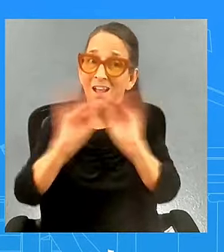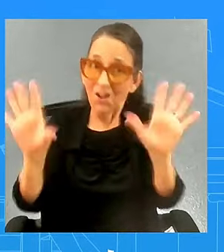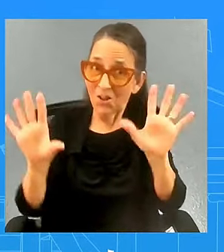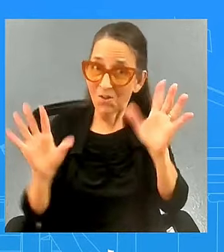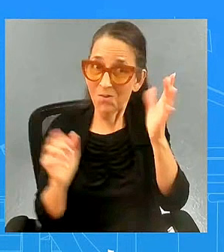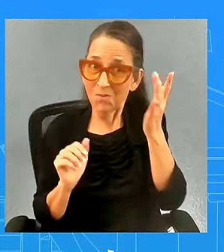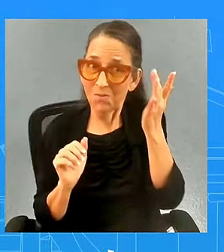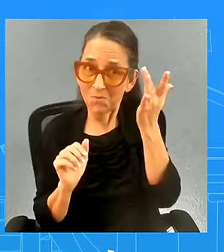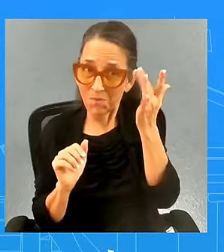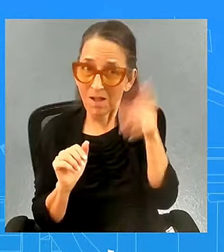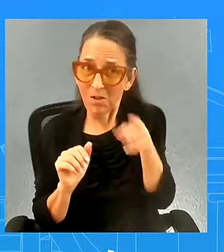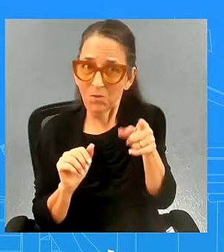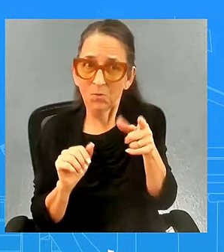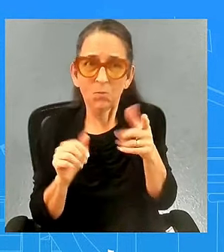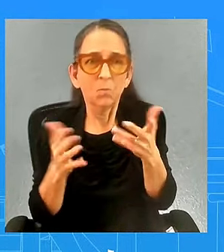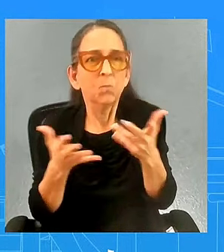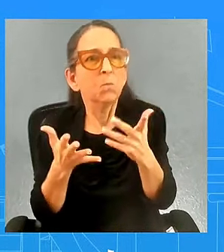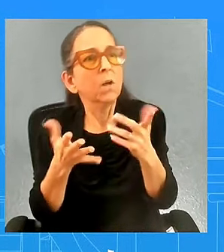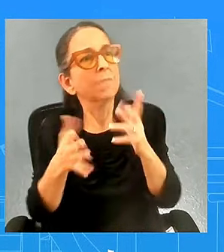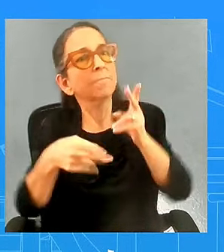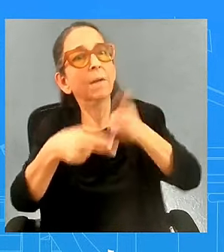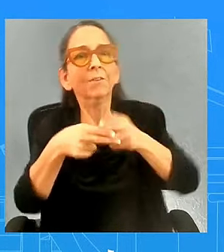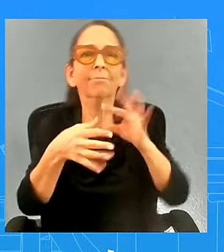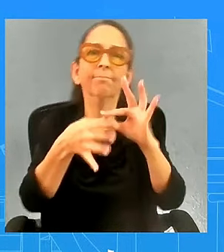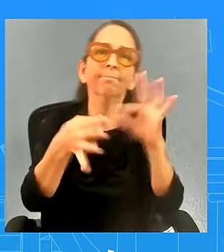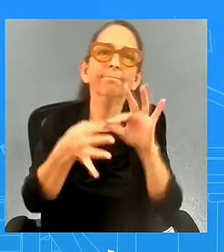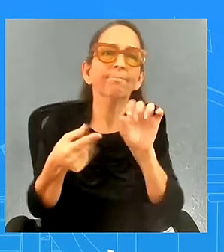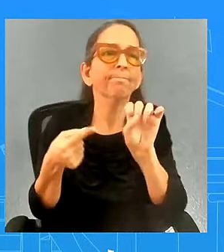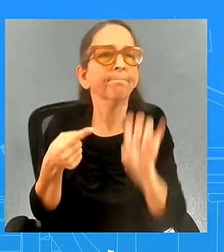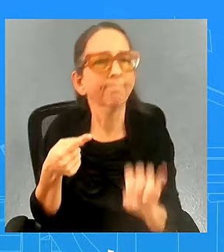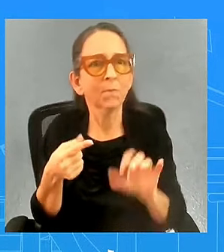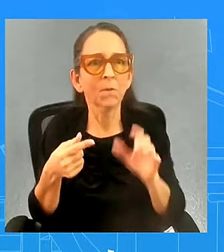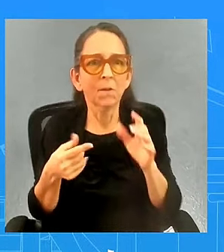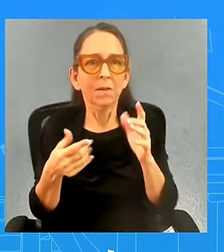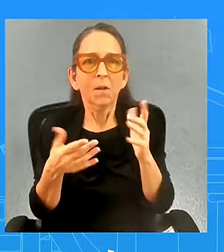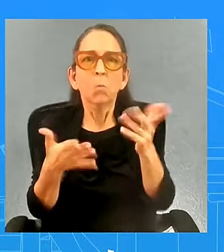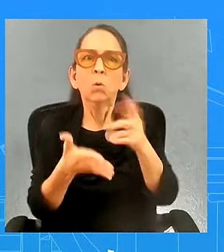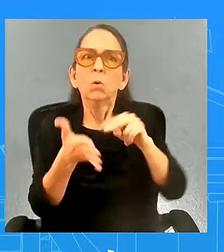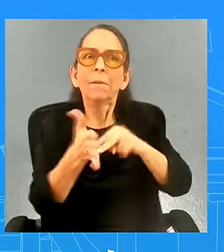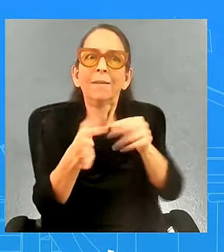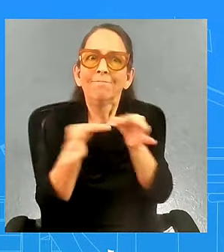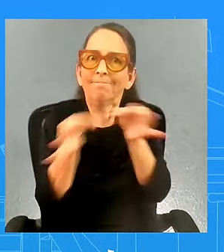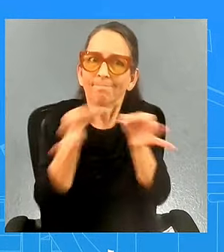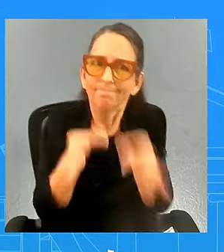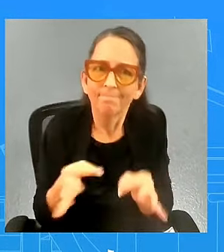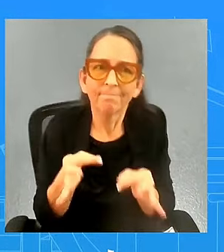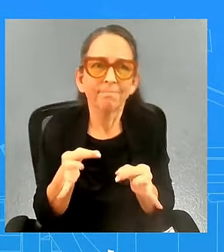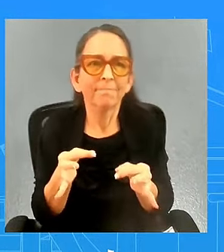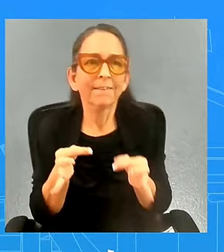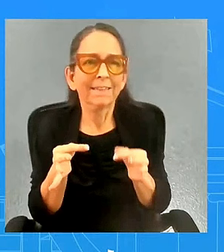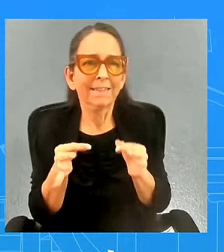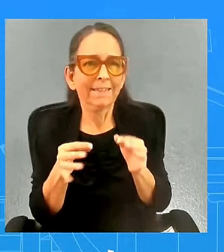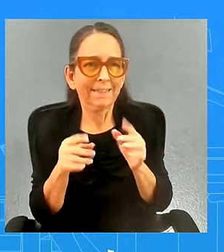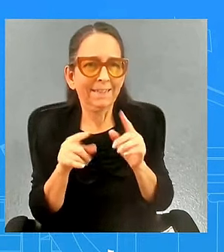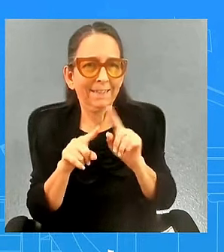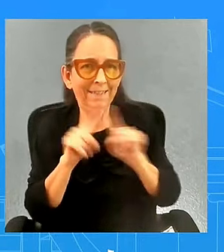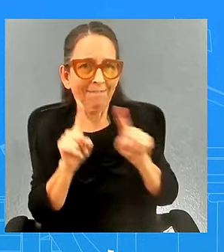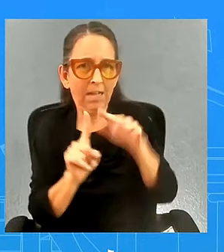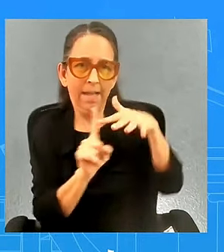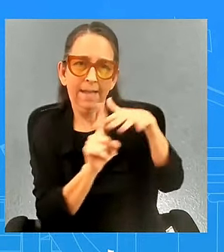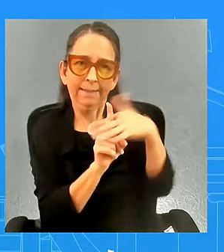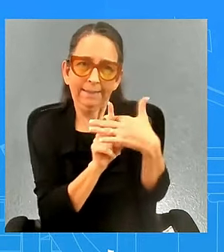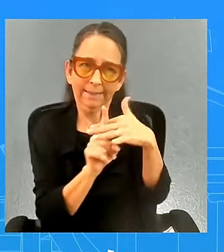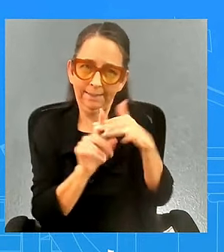have said was being he understood that what he was saying was to being taken out of context so he wanted to be very very clear about what he was